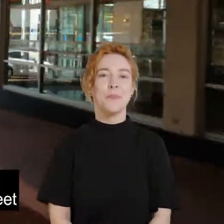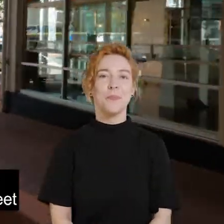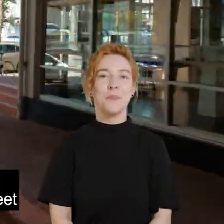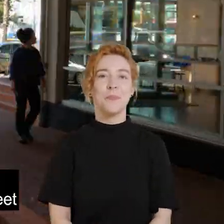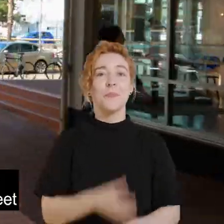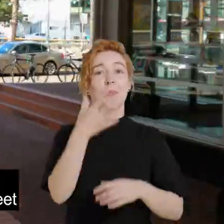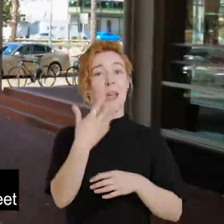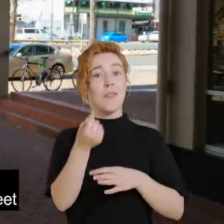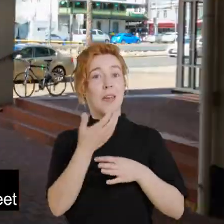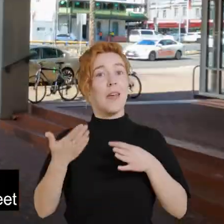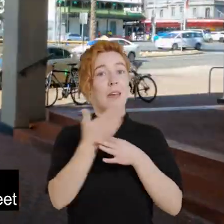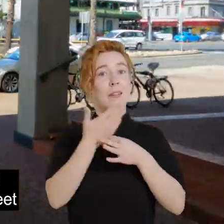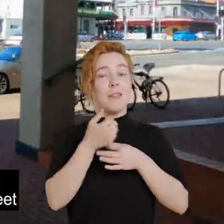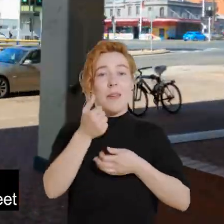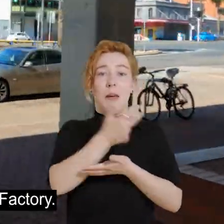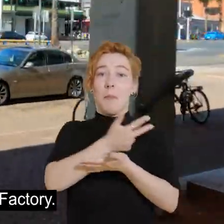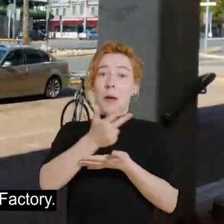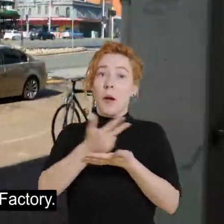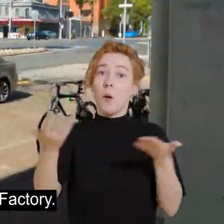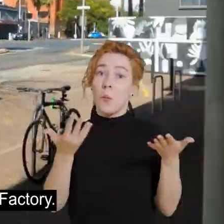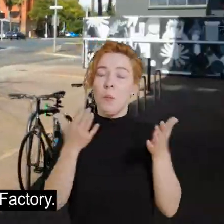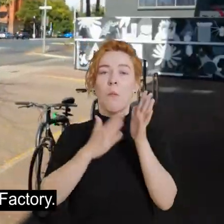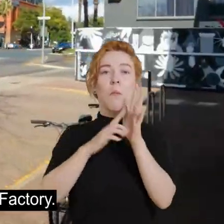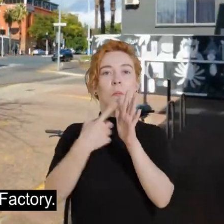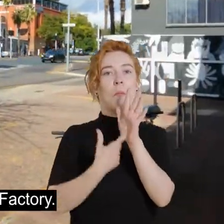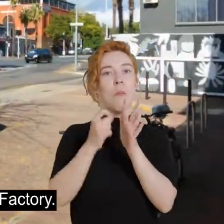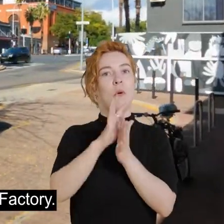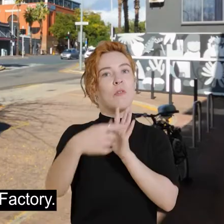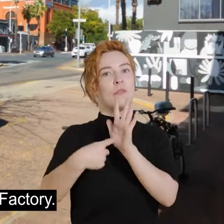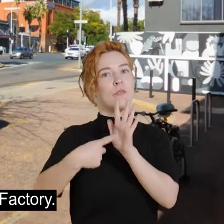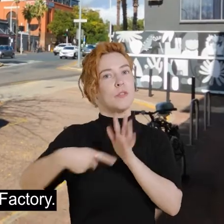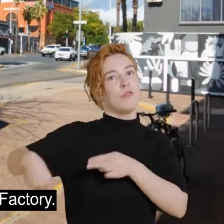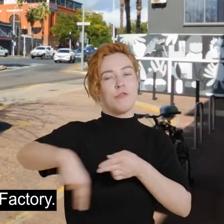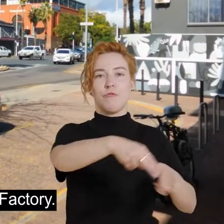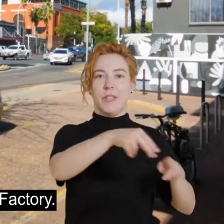There is also an access car park on Morfet Street on the eastern side of the Jam Factory.